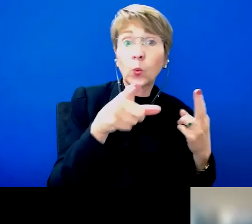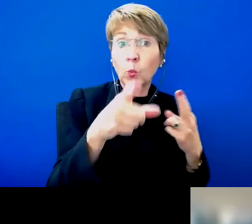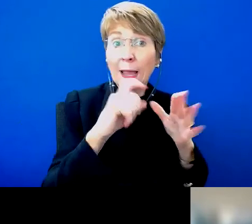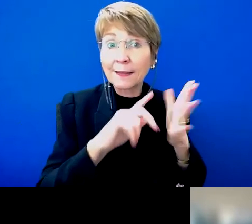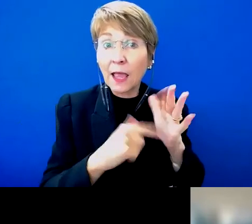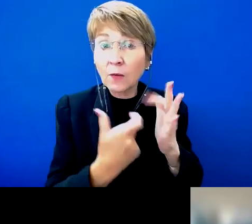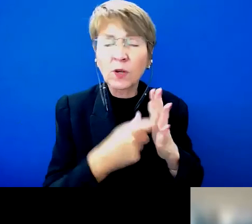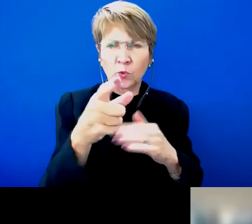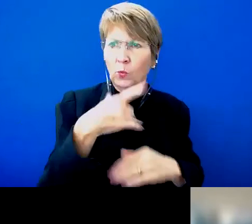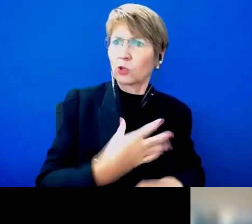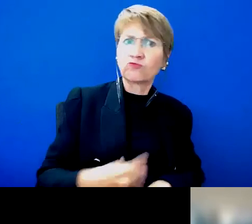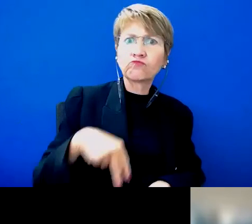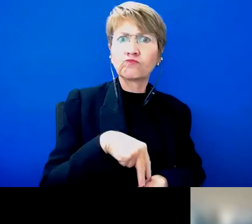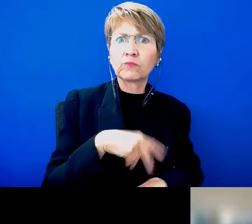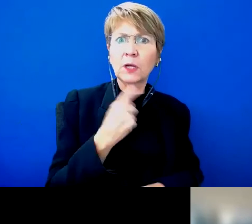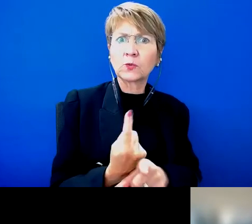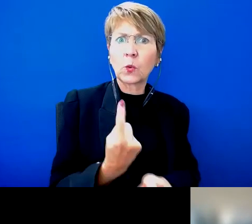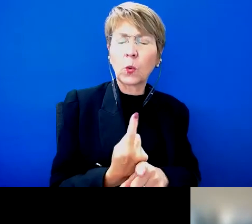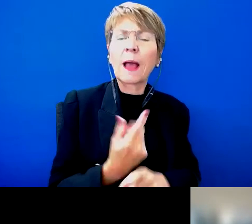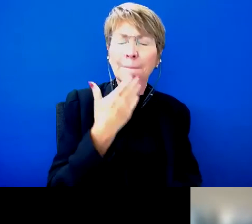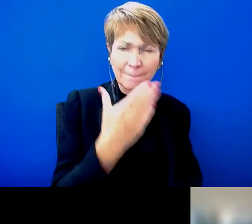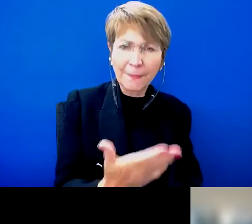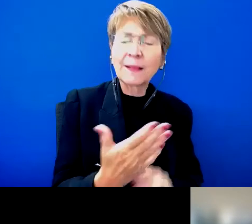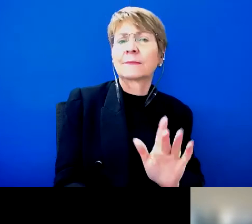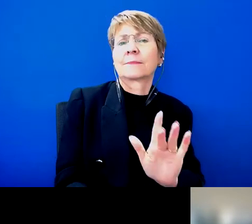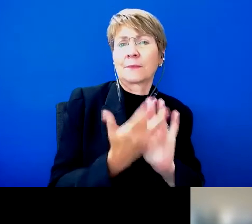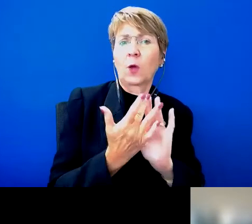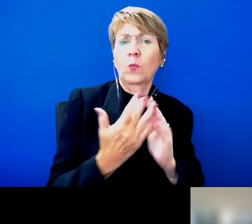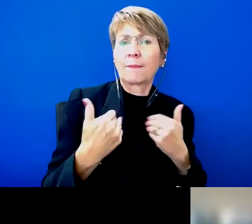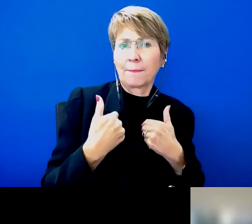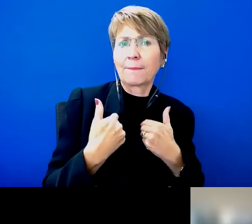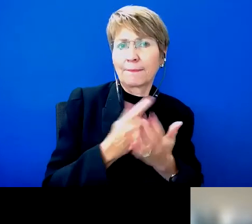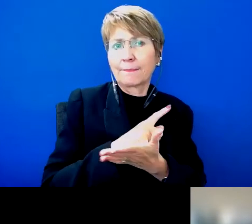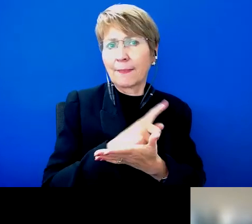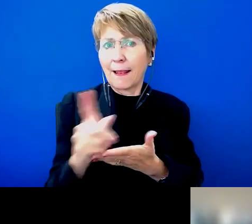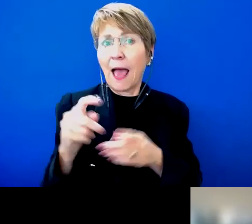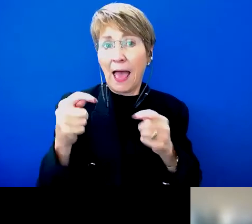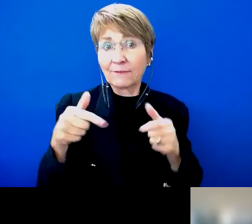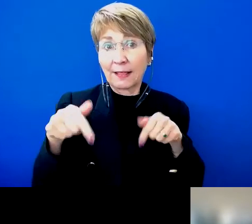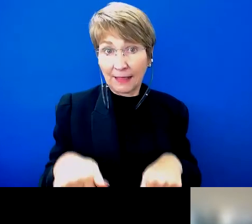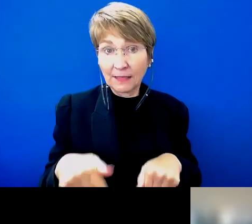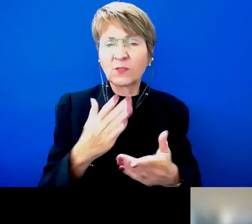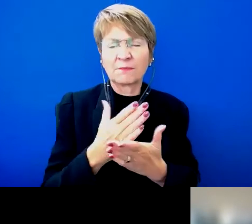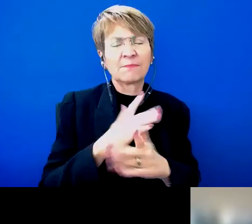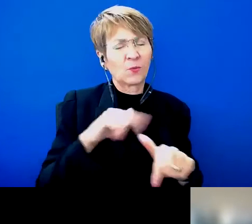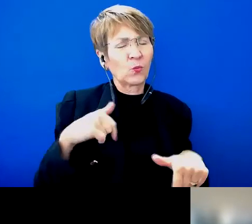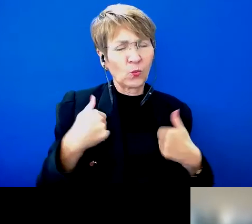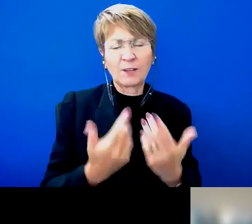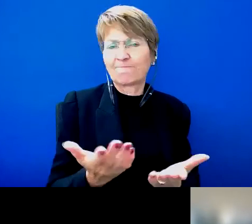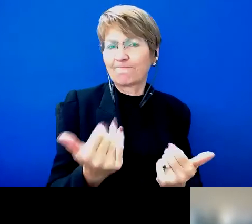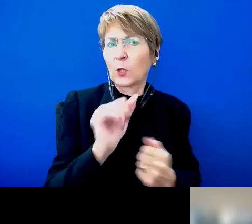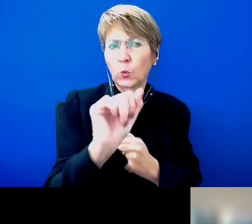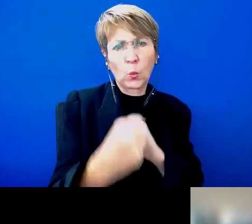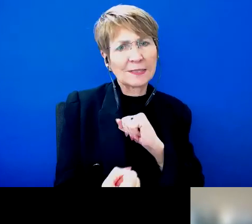to be a spokesperson for the campaign, then do get in contact with me offline because we definitely welcome your ongoing support. We've